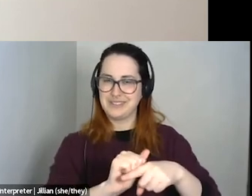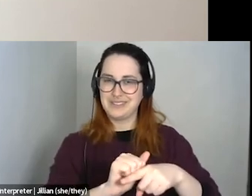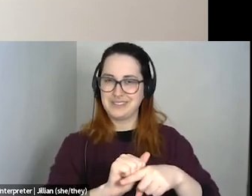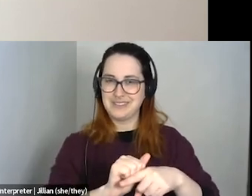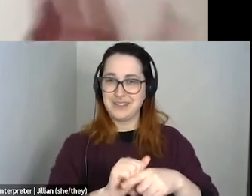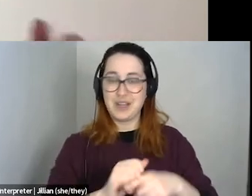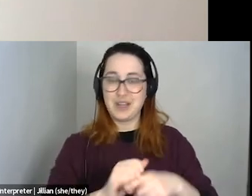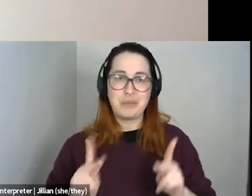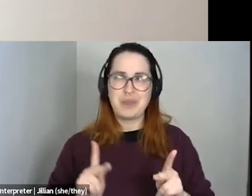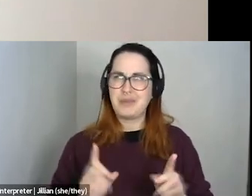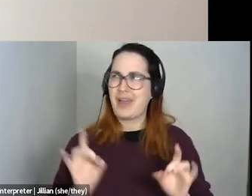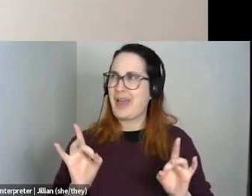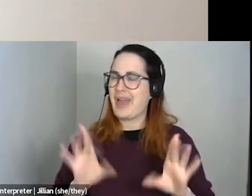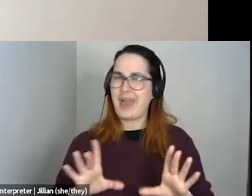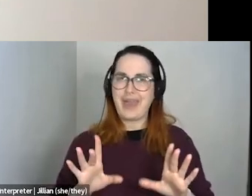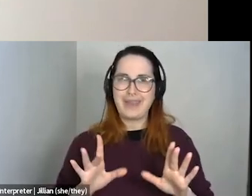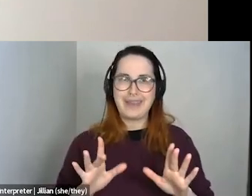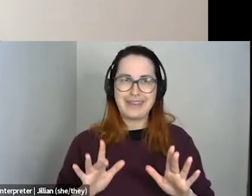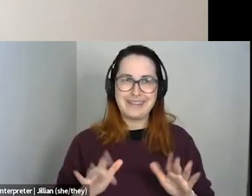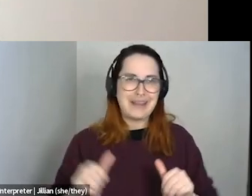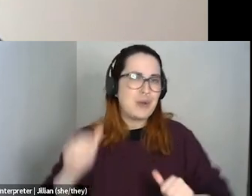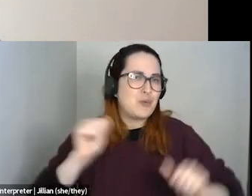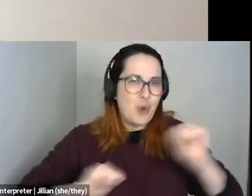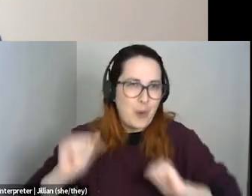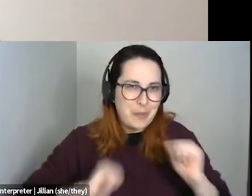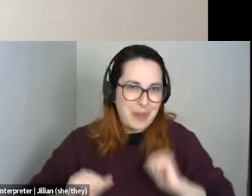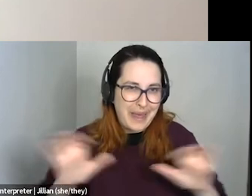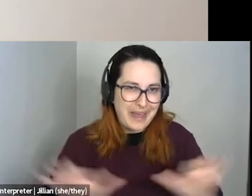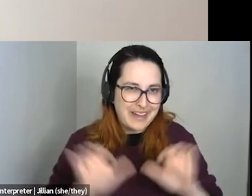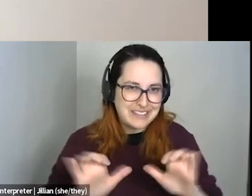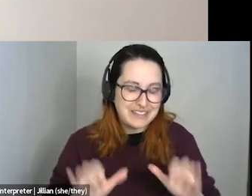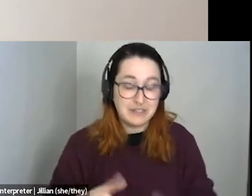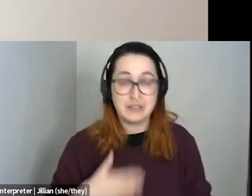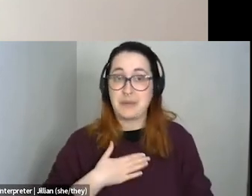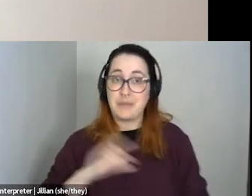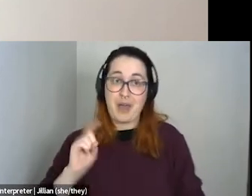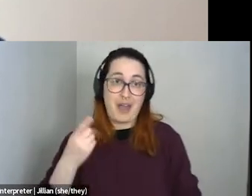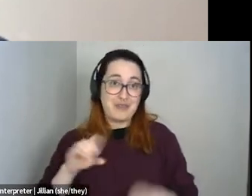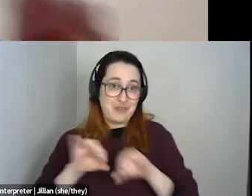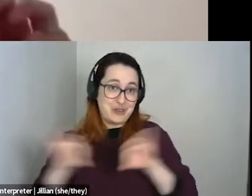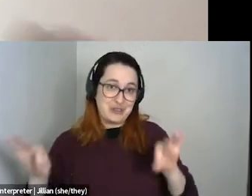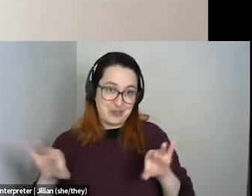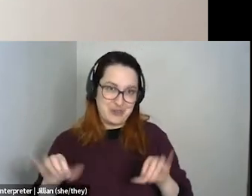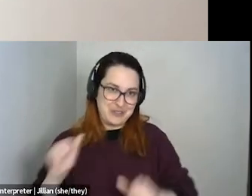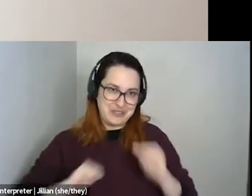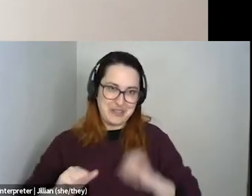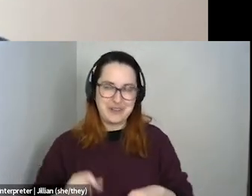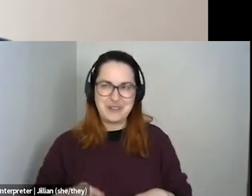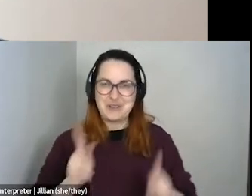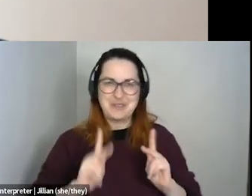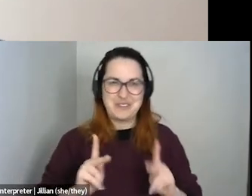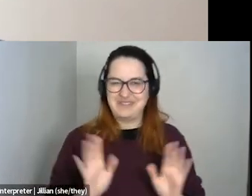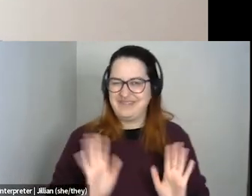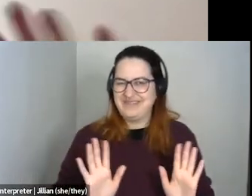hate role play. don't know why, but my first degree is in theater. So what do I know? Um, people really hate role playing, but it helps to